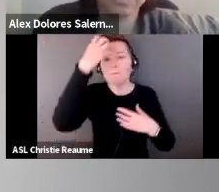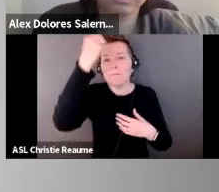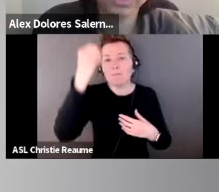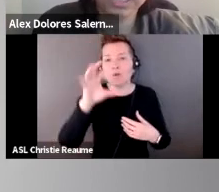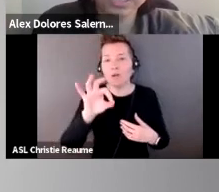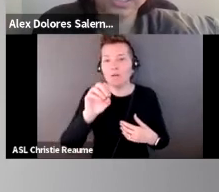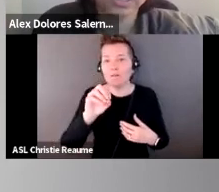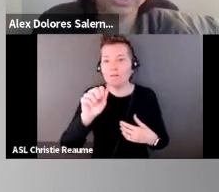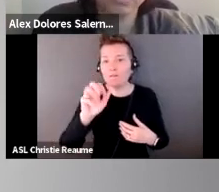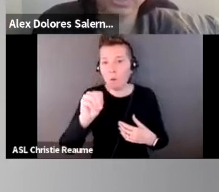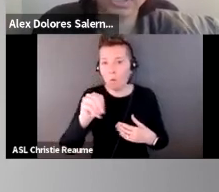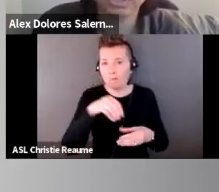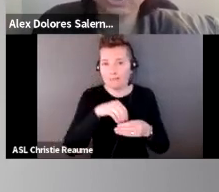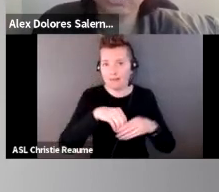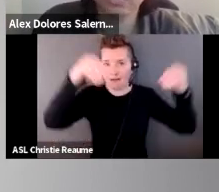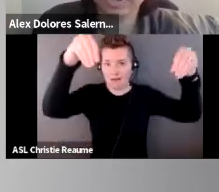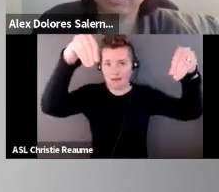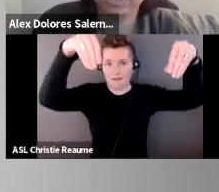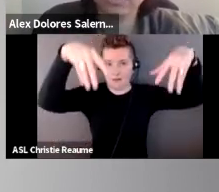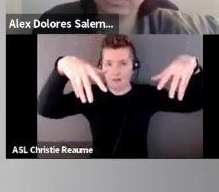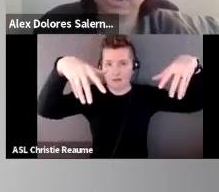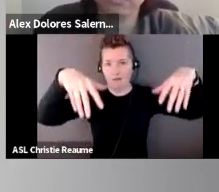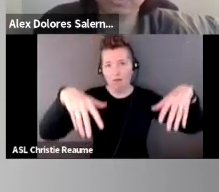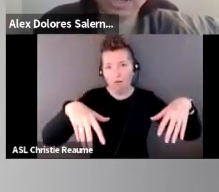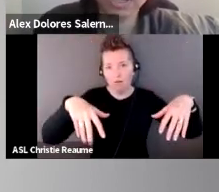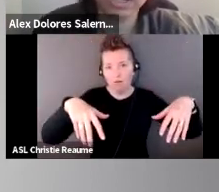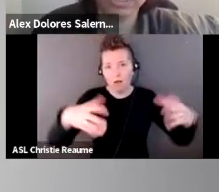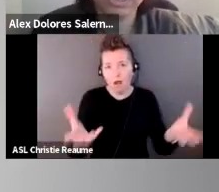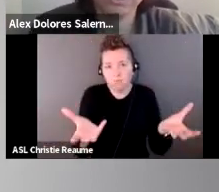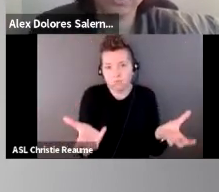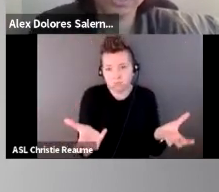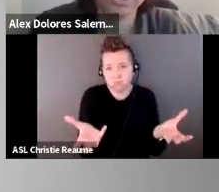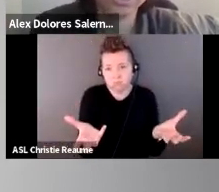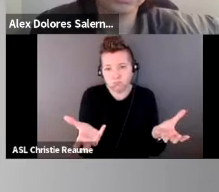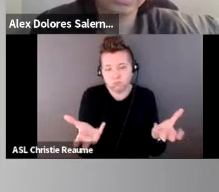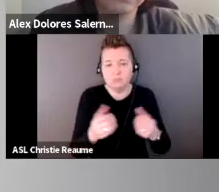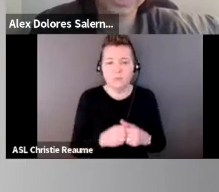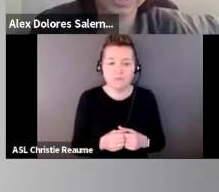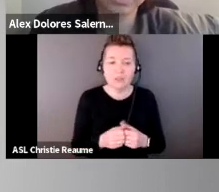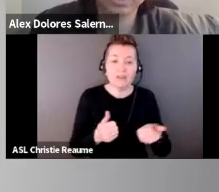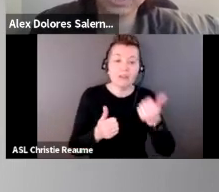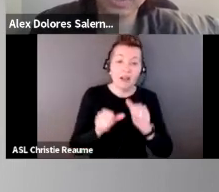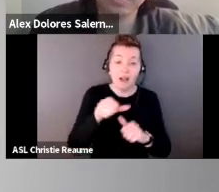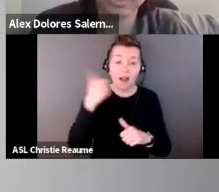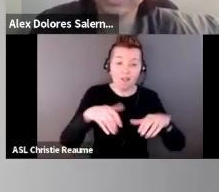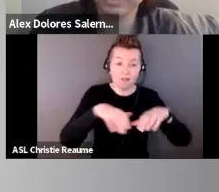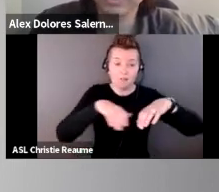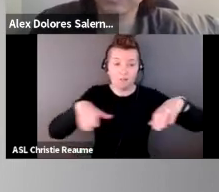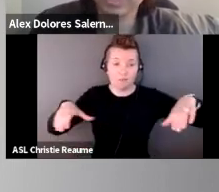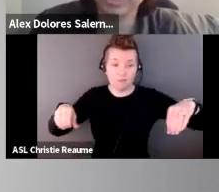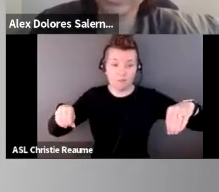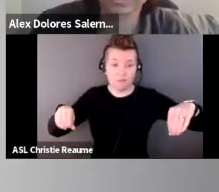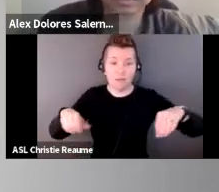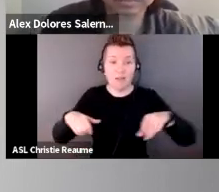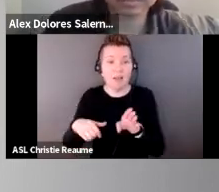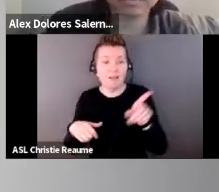In front of pillow talk is a work on a short wide plinth on the floor. And a work to the left has collage papers